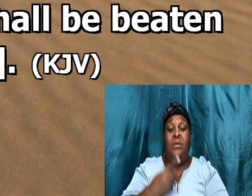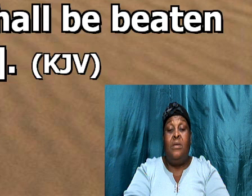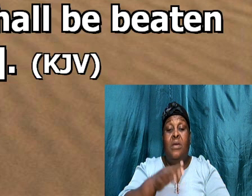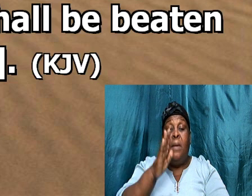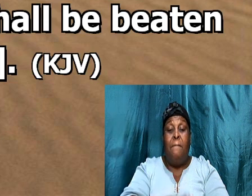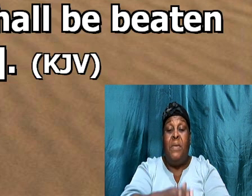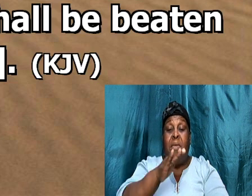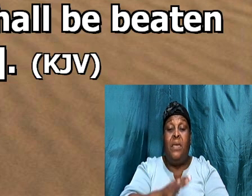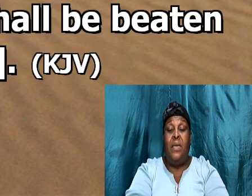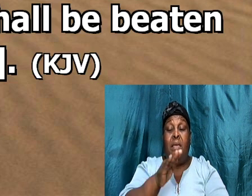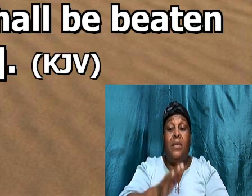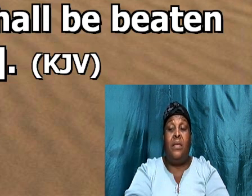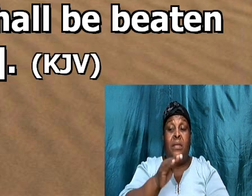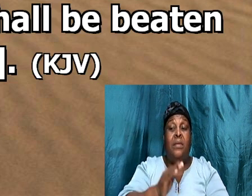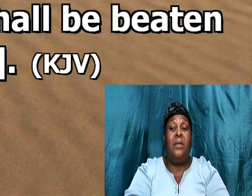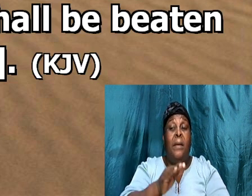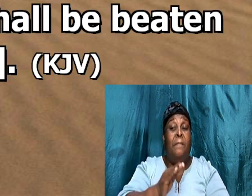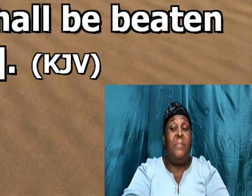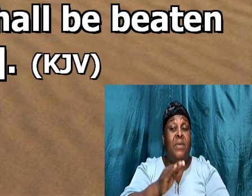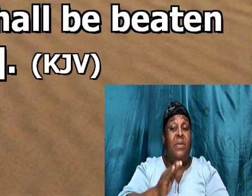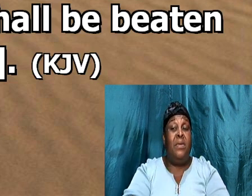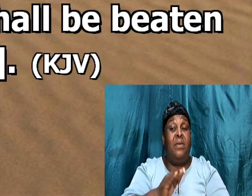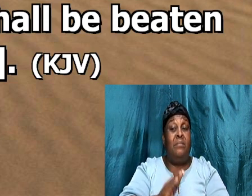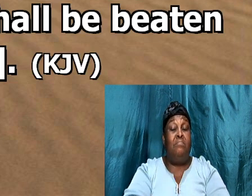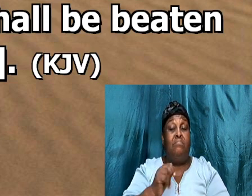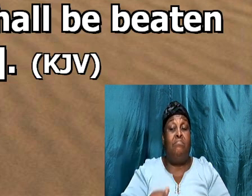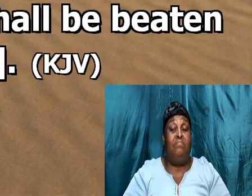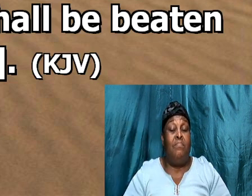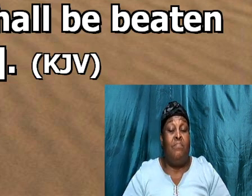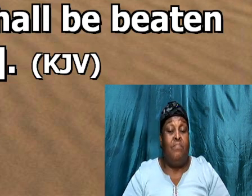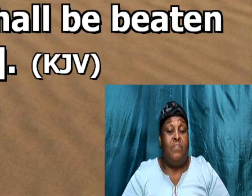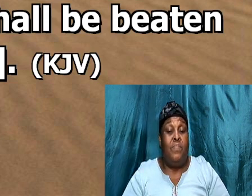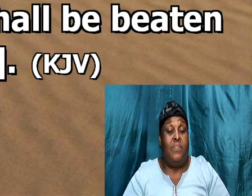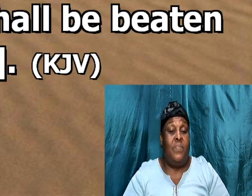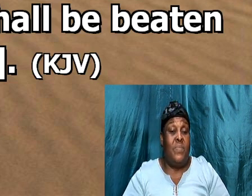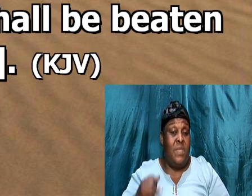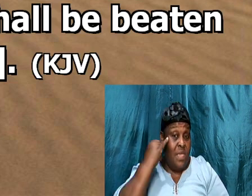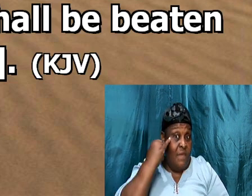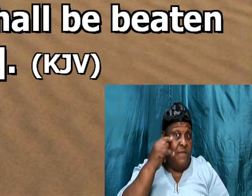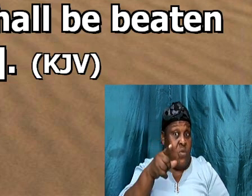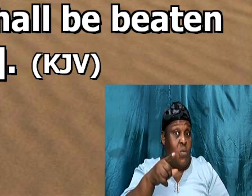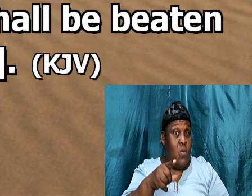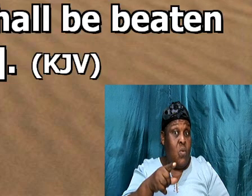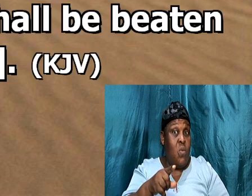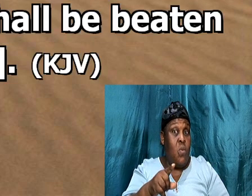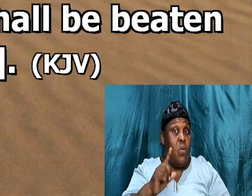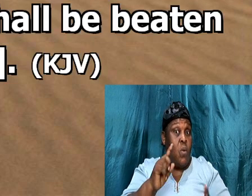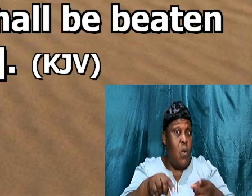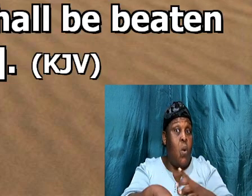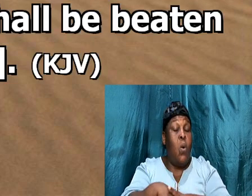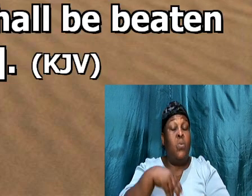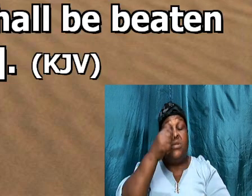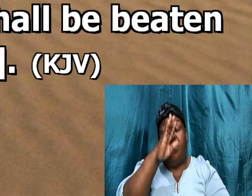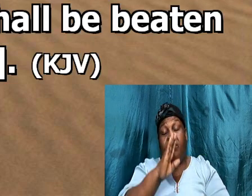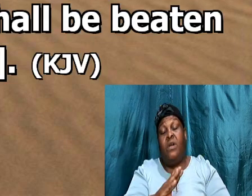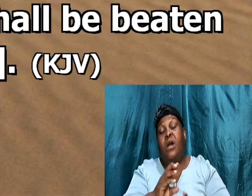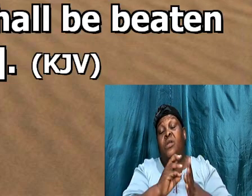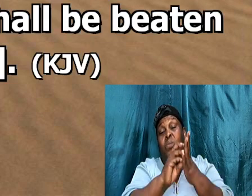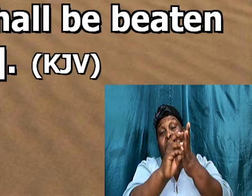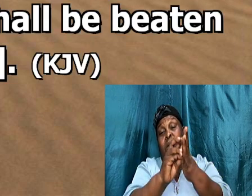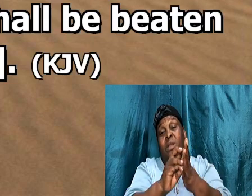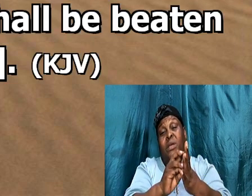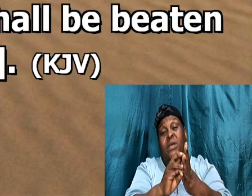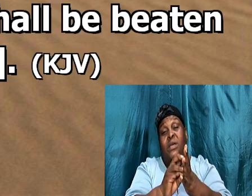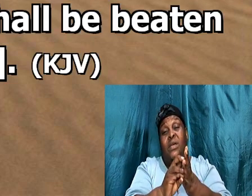I think that one, need to soak a little bit, because, if we walk out of God, will and think, we're going to get away, we're not going to get